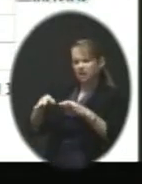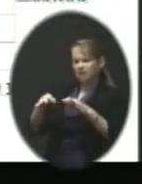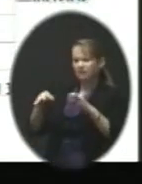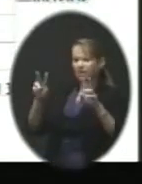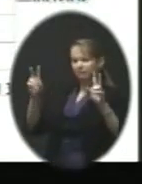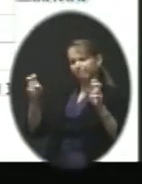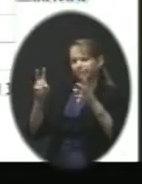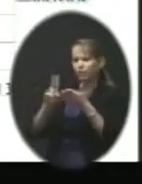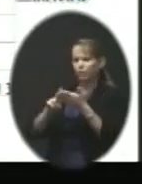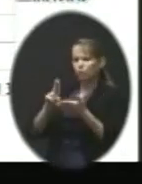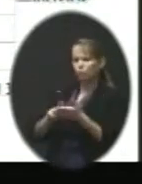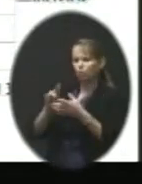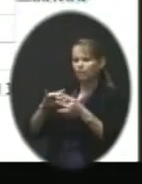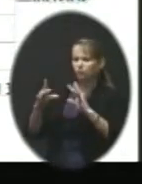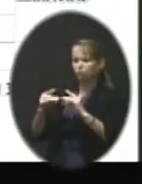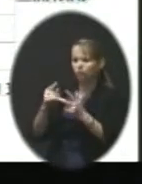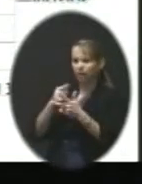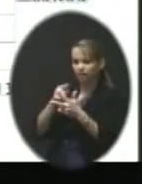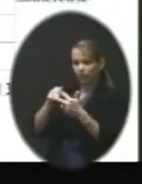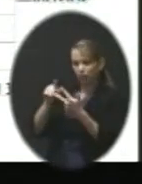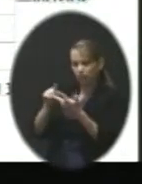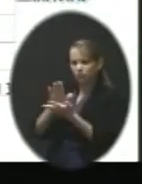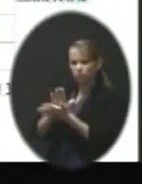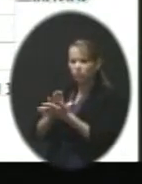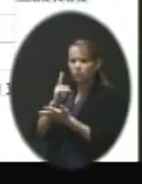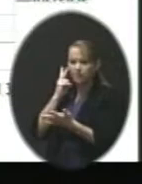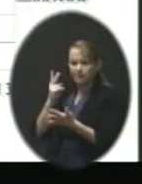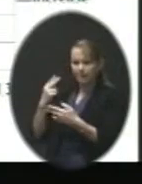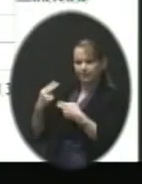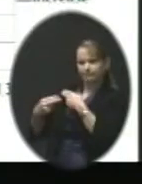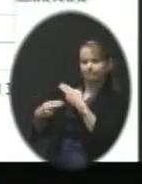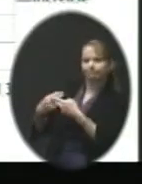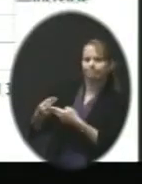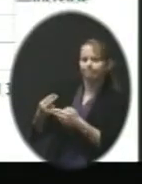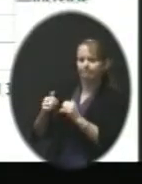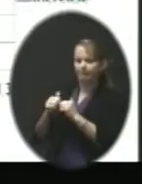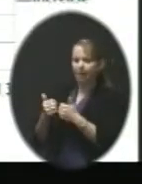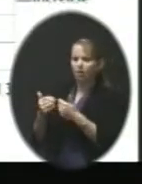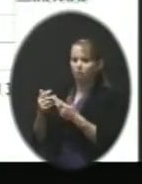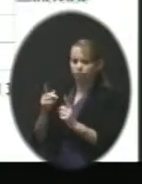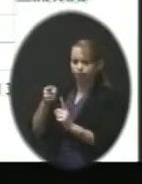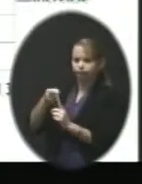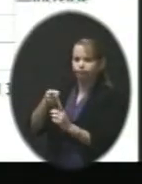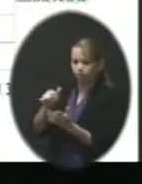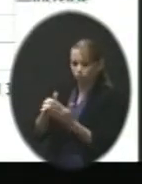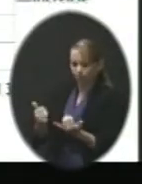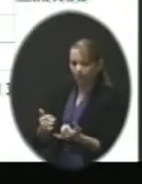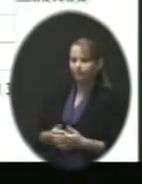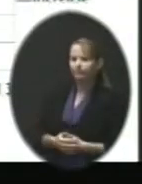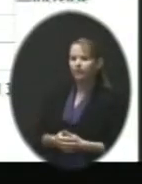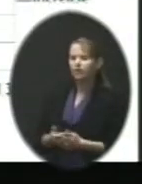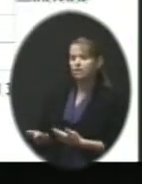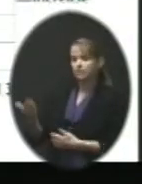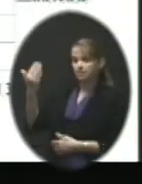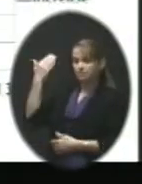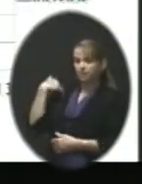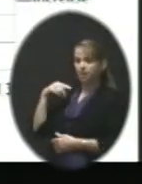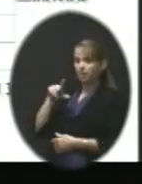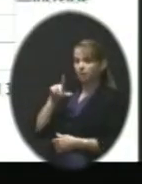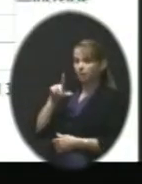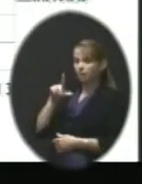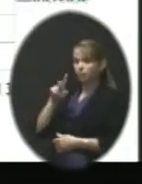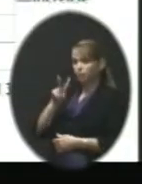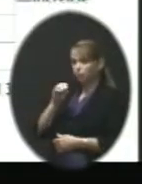of these schools to see historically how we've gotten to this point. You'll see back in 2005